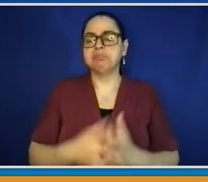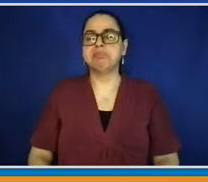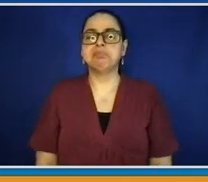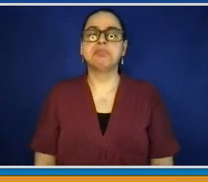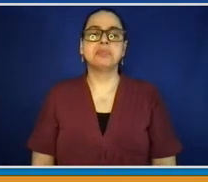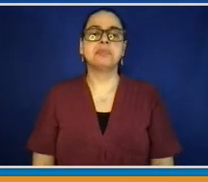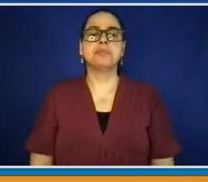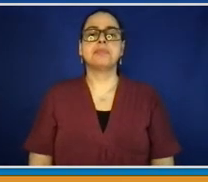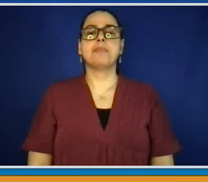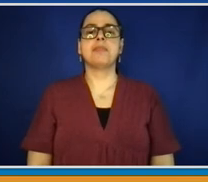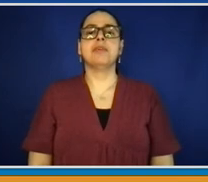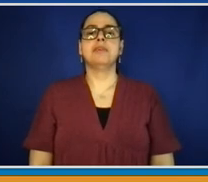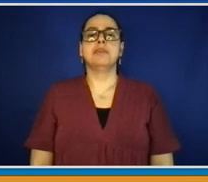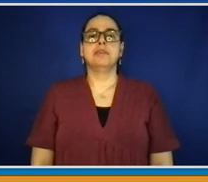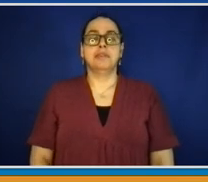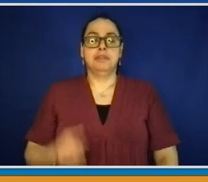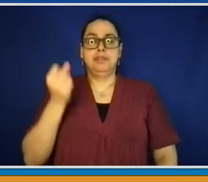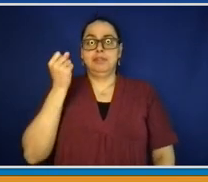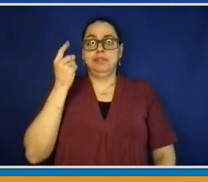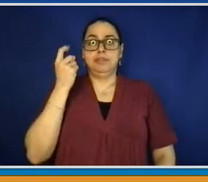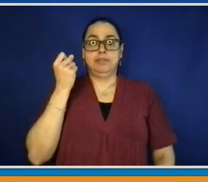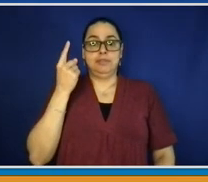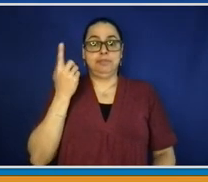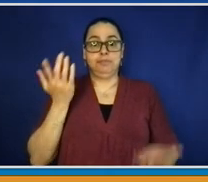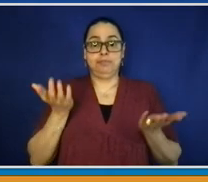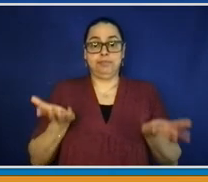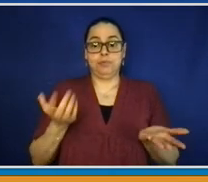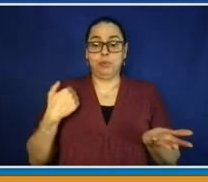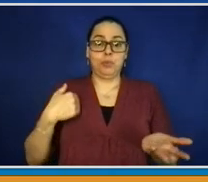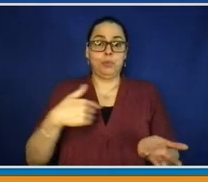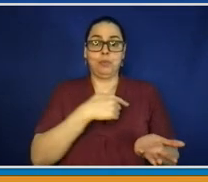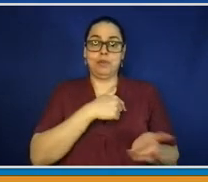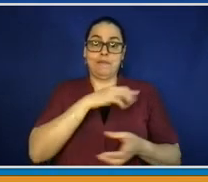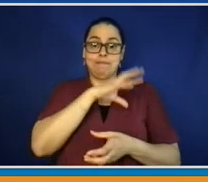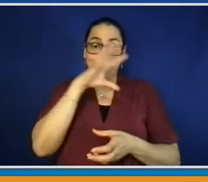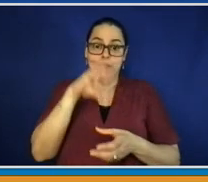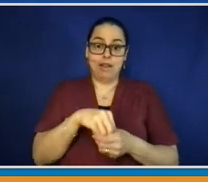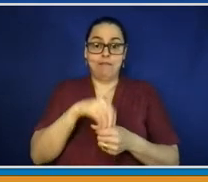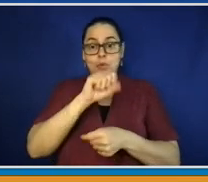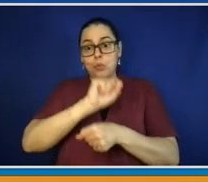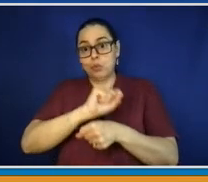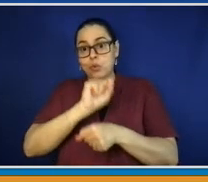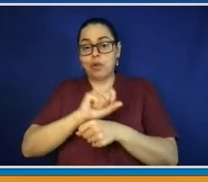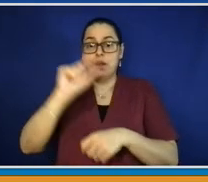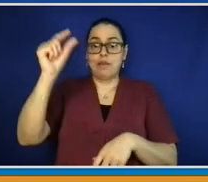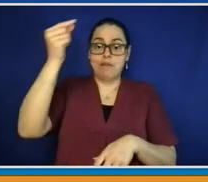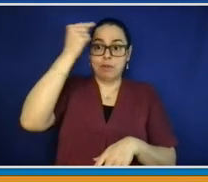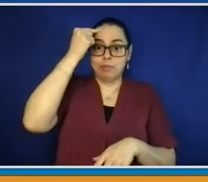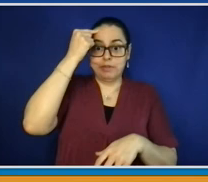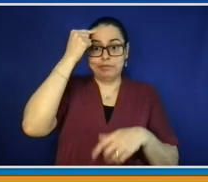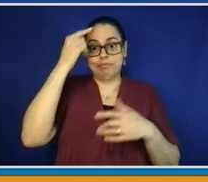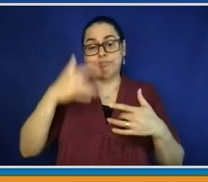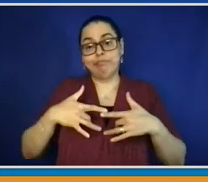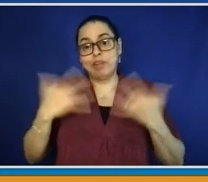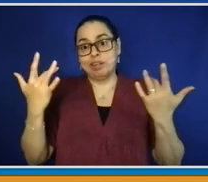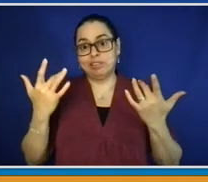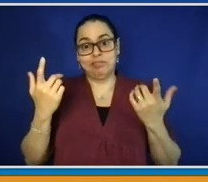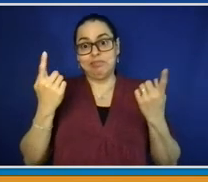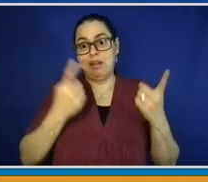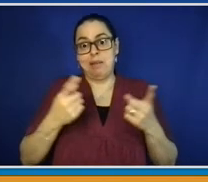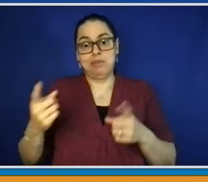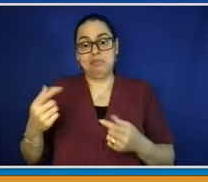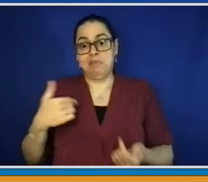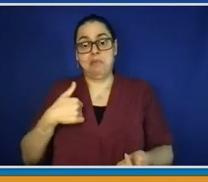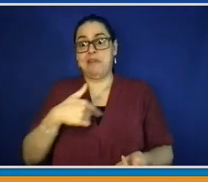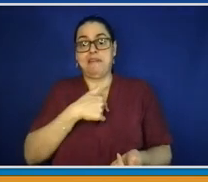you know, live and die with elections and the choices of people in terms of different positions. We know that last year was the year of the